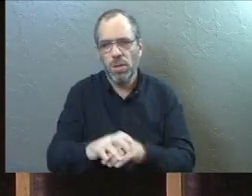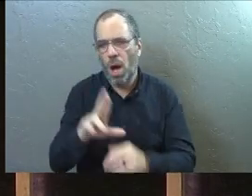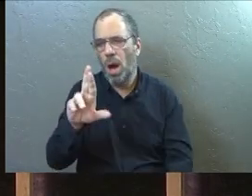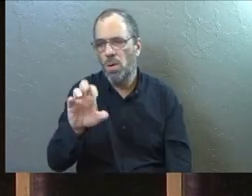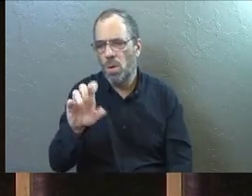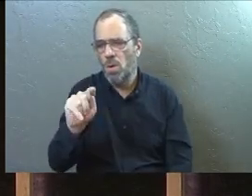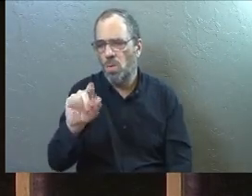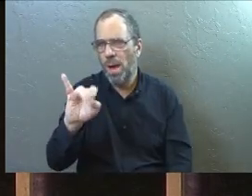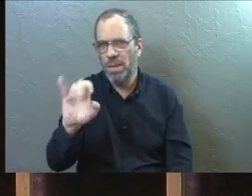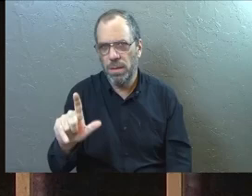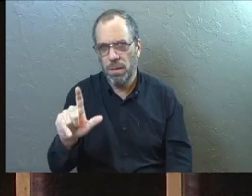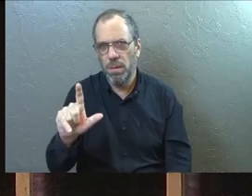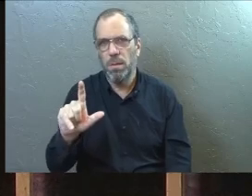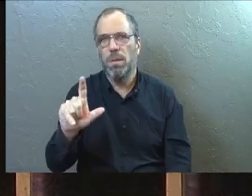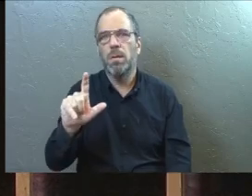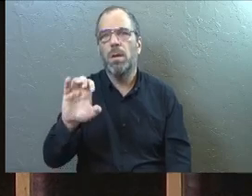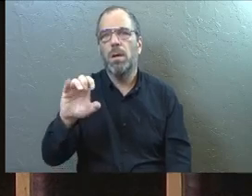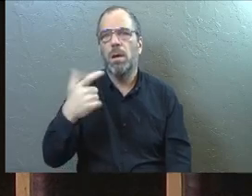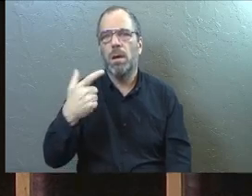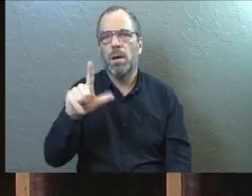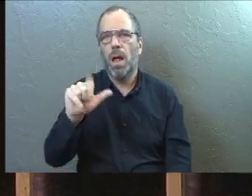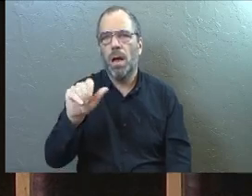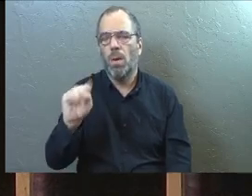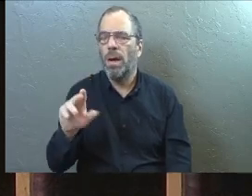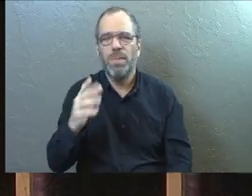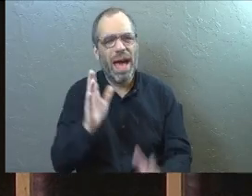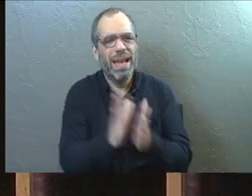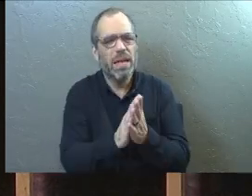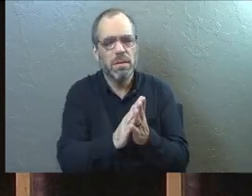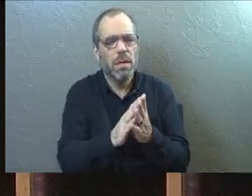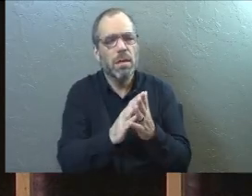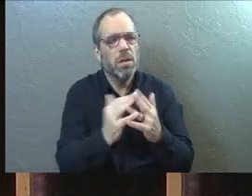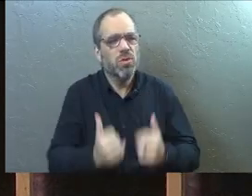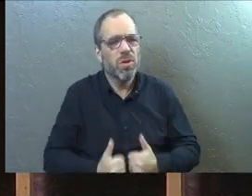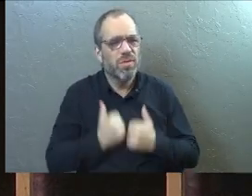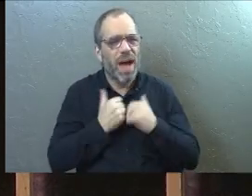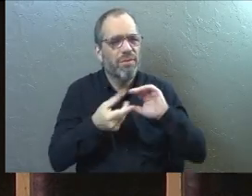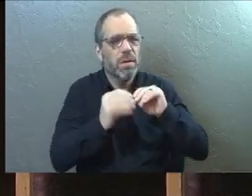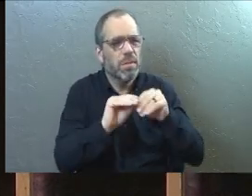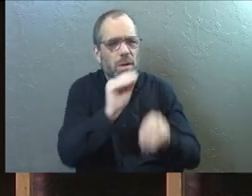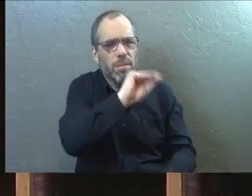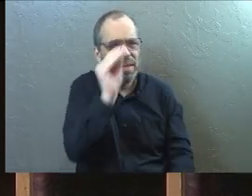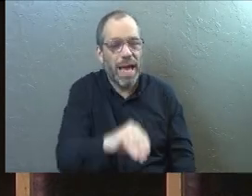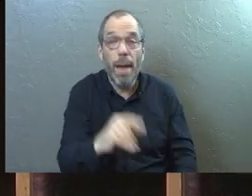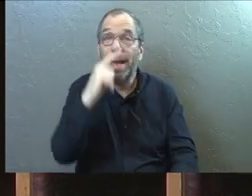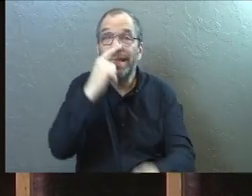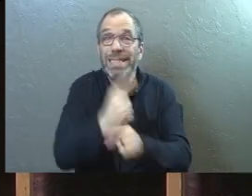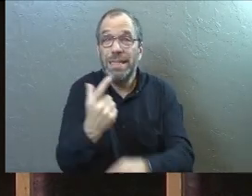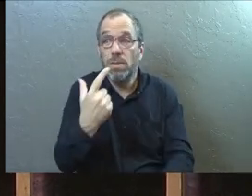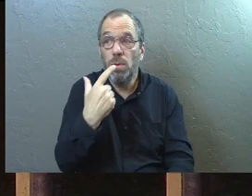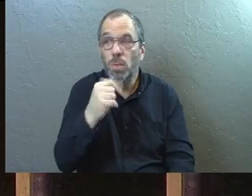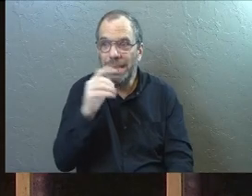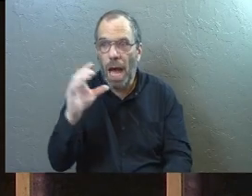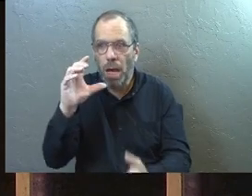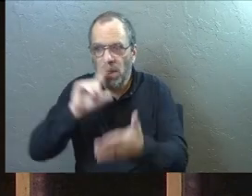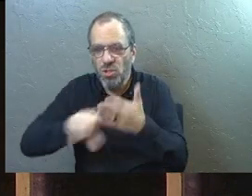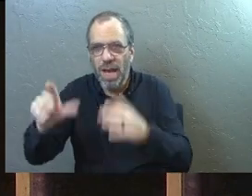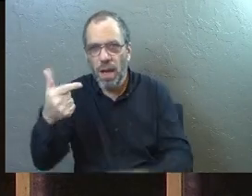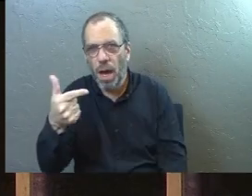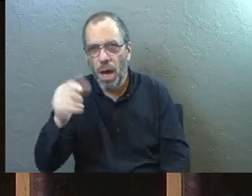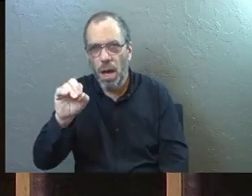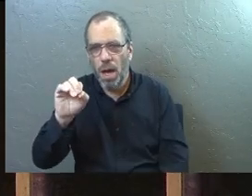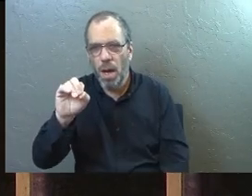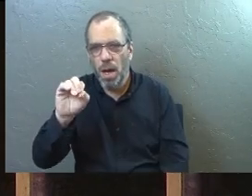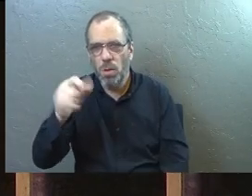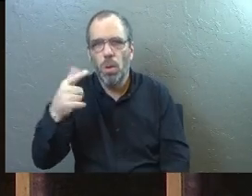I googled it at the time. What's the survival rate? And instantly, I hoped that my sister would never google the survival rate